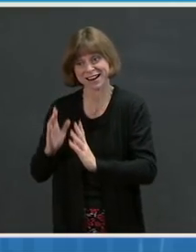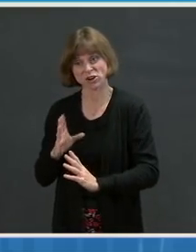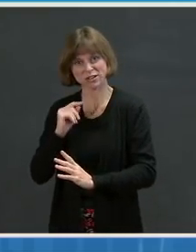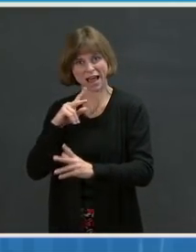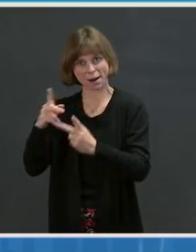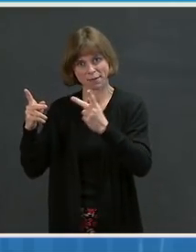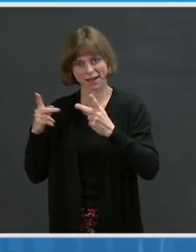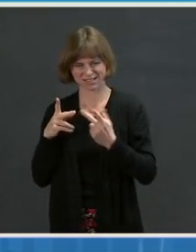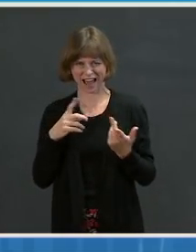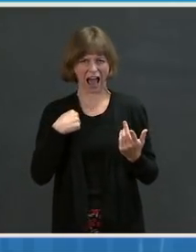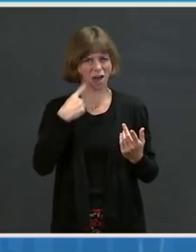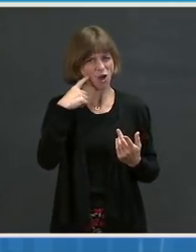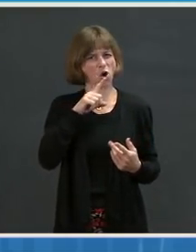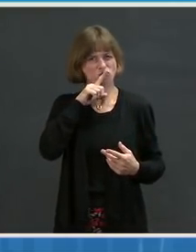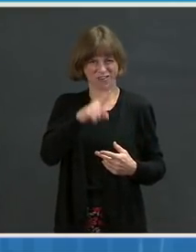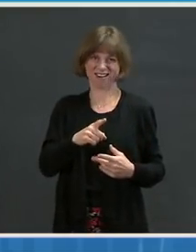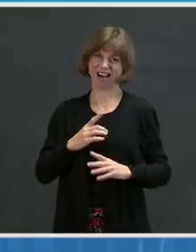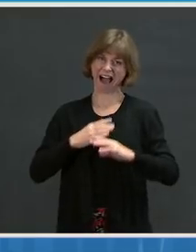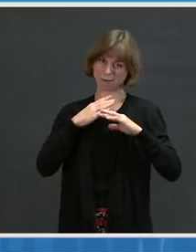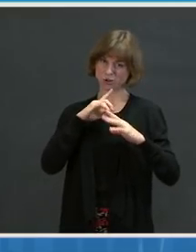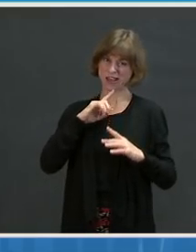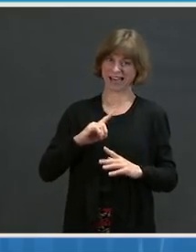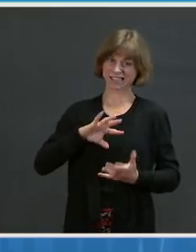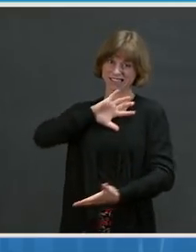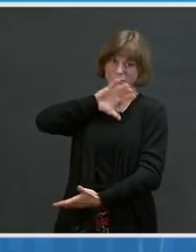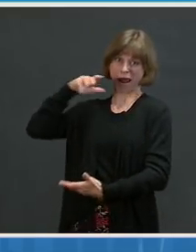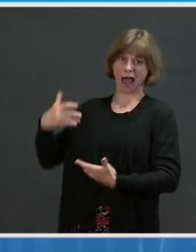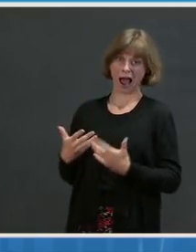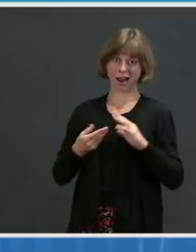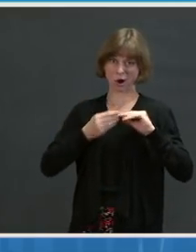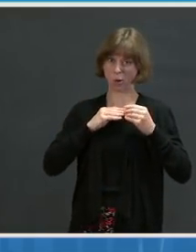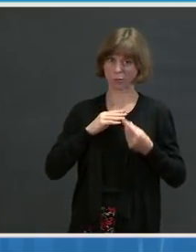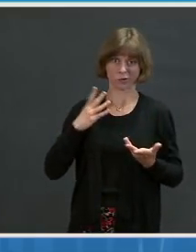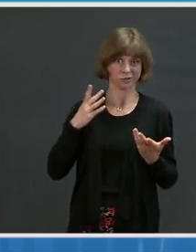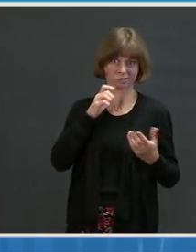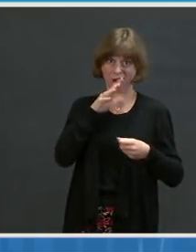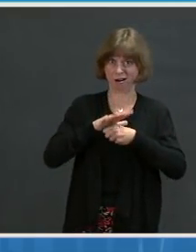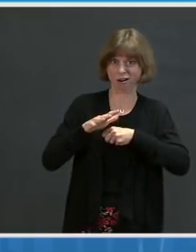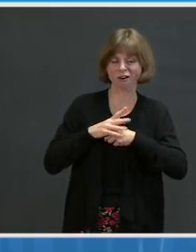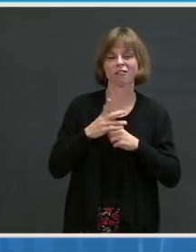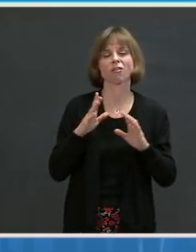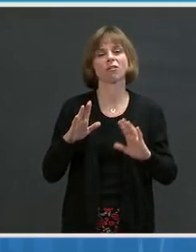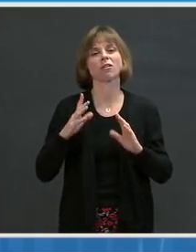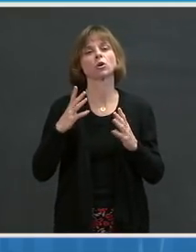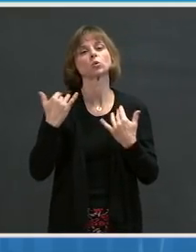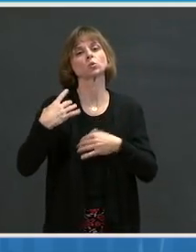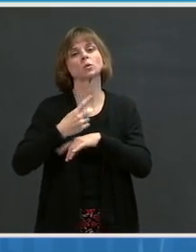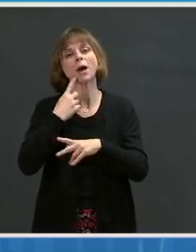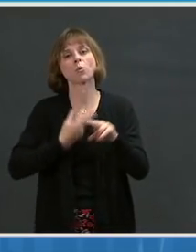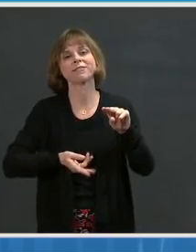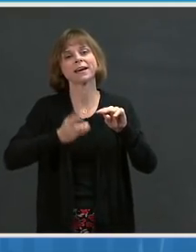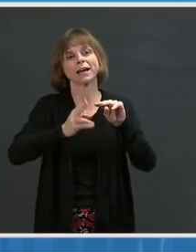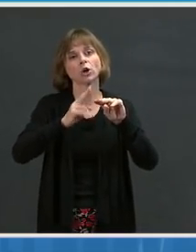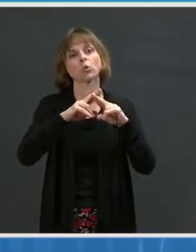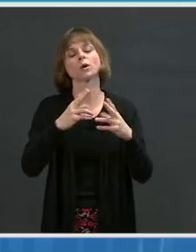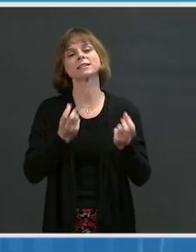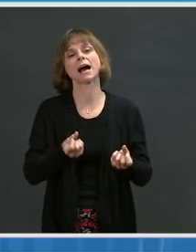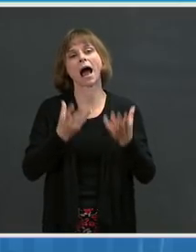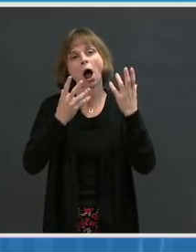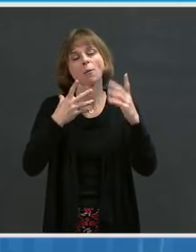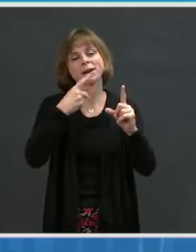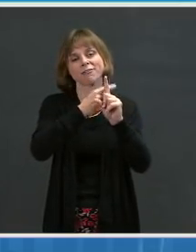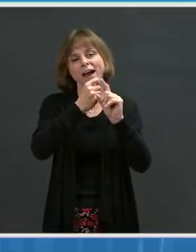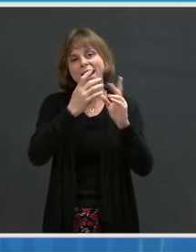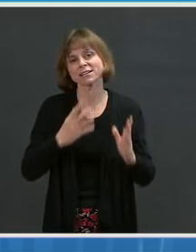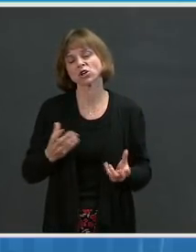Just to start with the beginning, I think, to date, we have been, as we've ramped up the number of places, the number of vaccinators that supply has